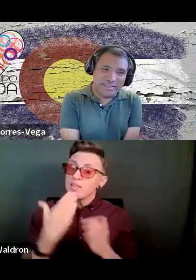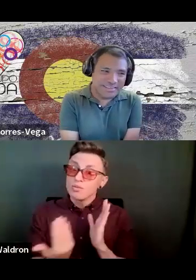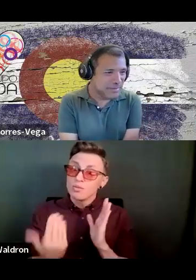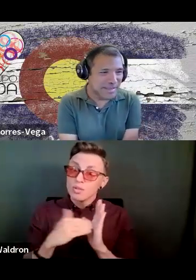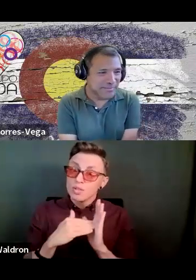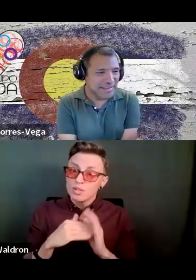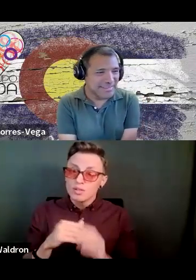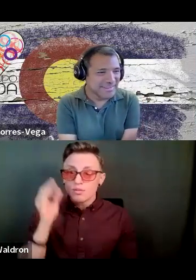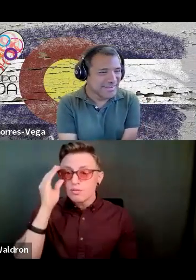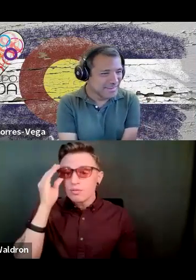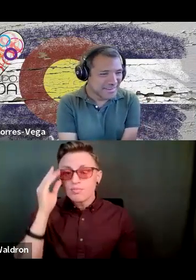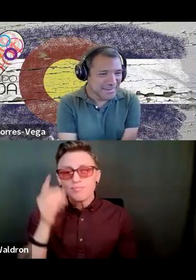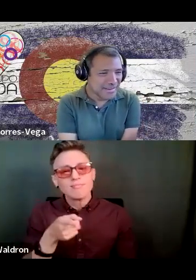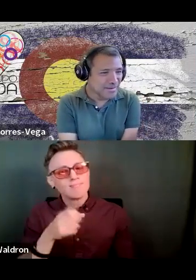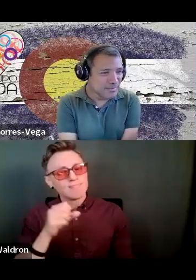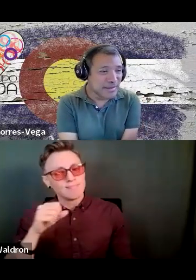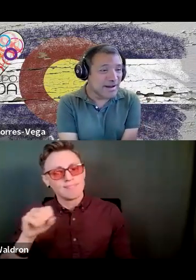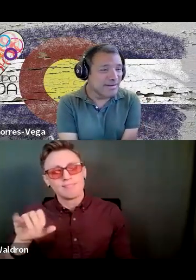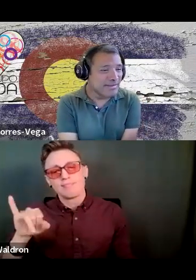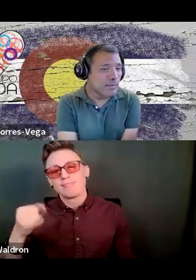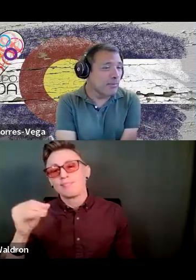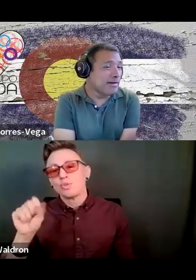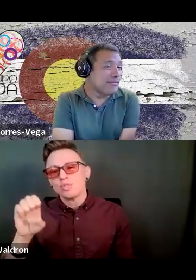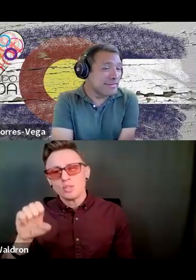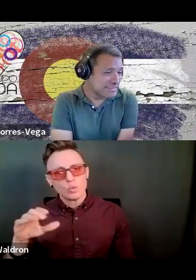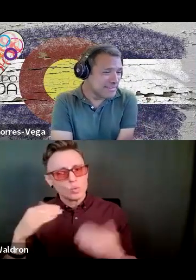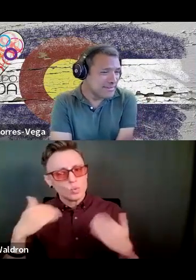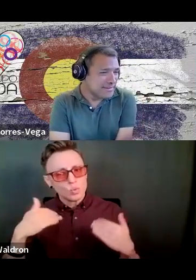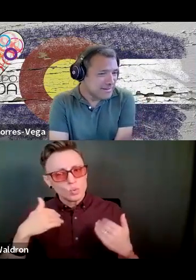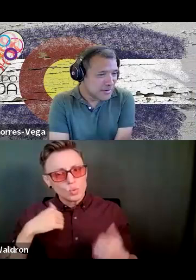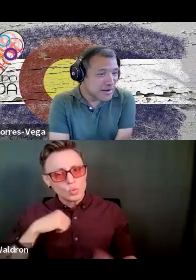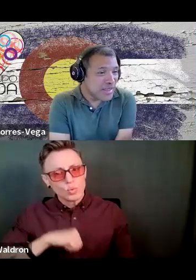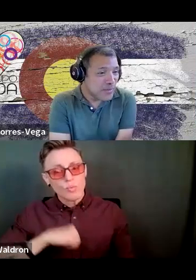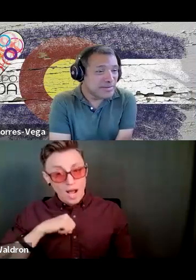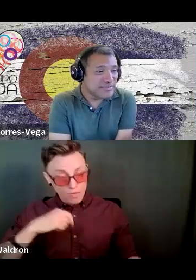We're certainly proud that we were the first.